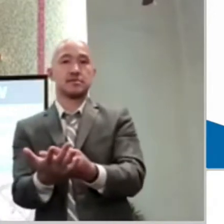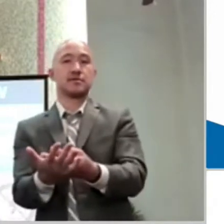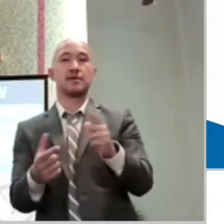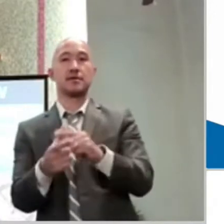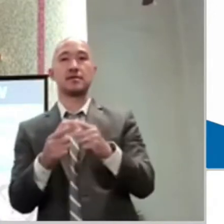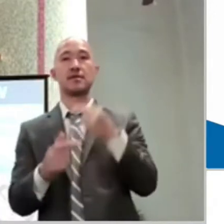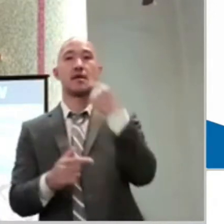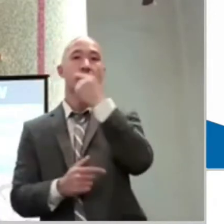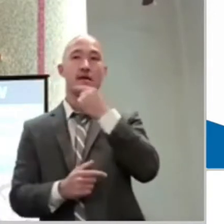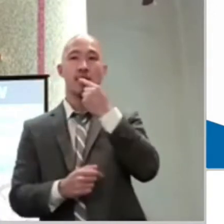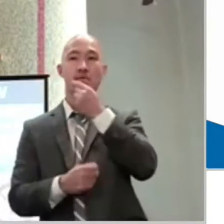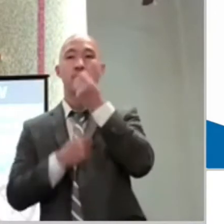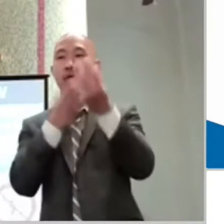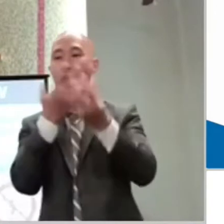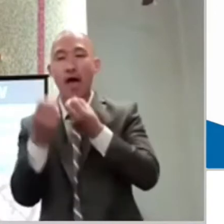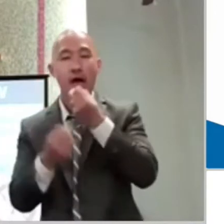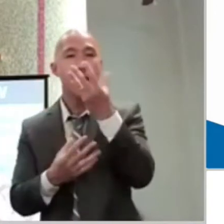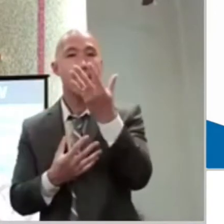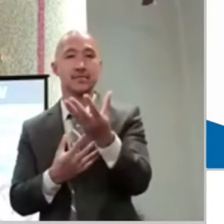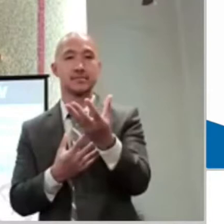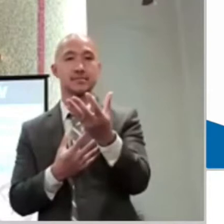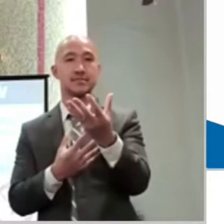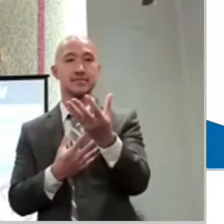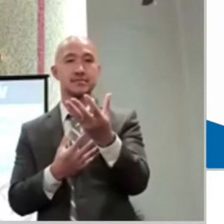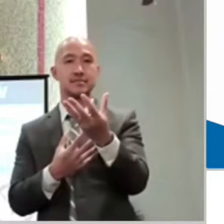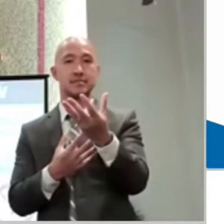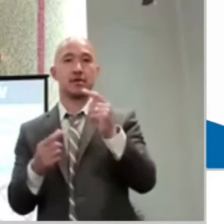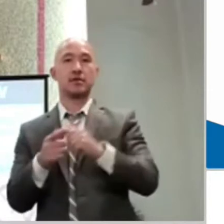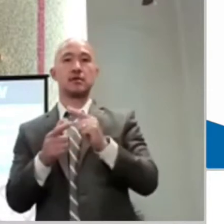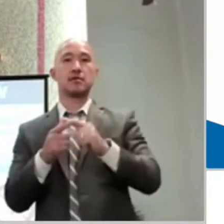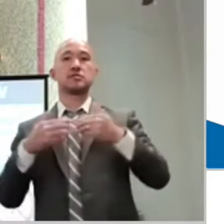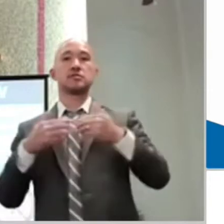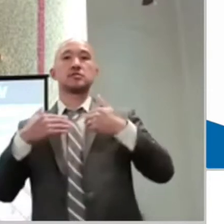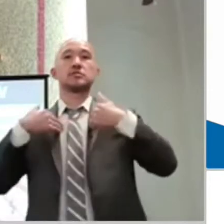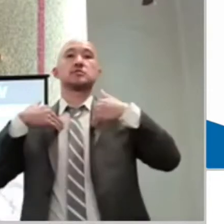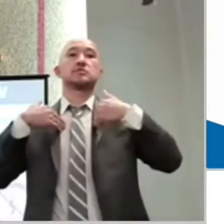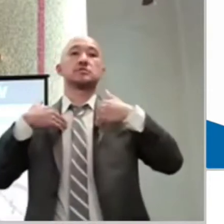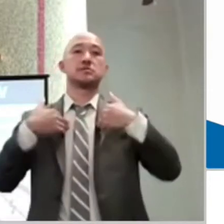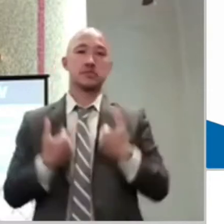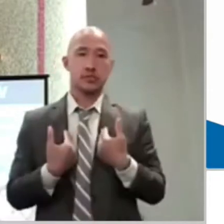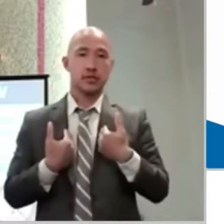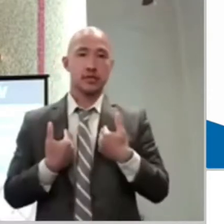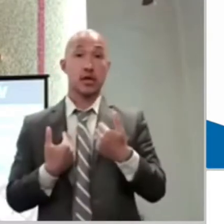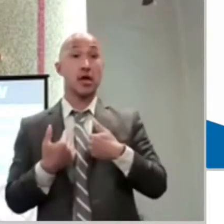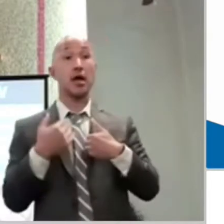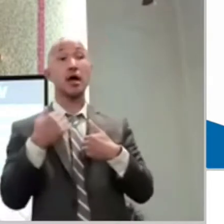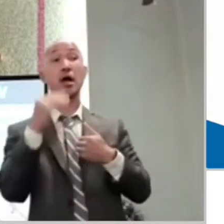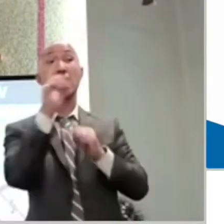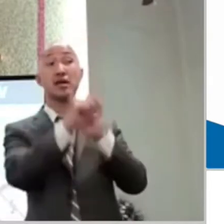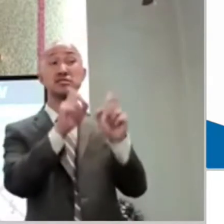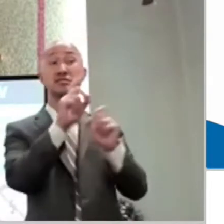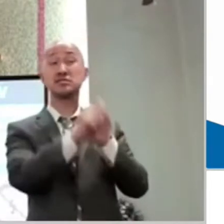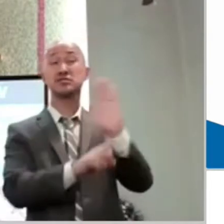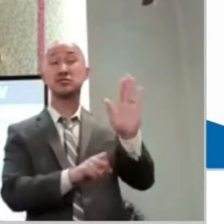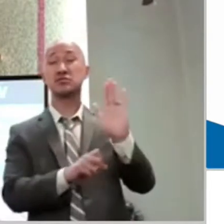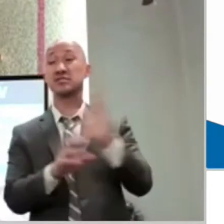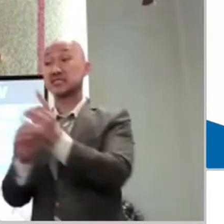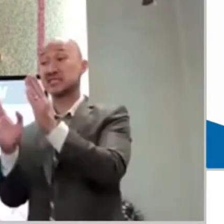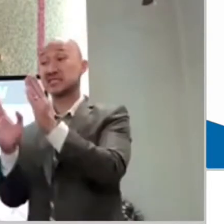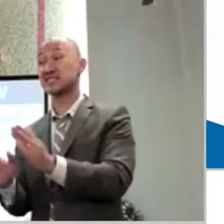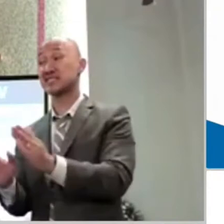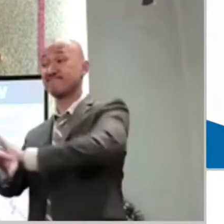mouth, grinds his teeth, and becomes exhausted. I asked your disciples to force this spirit out,